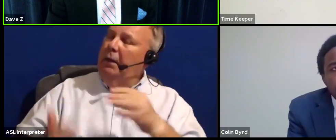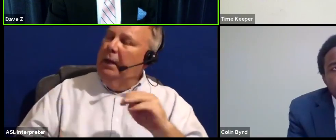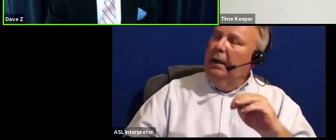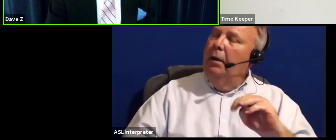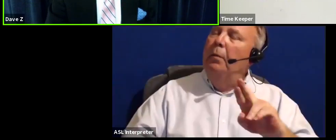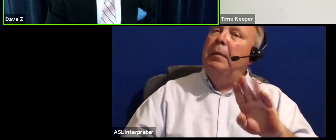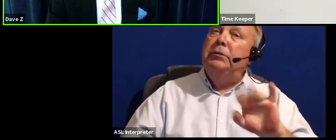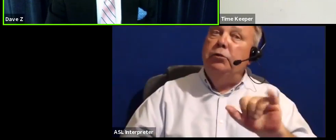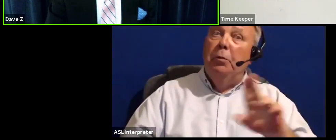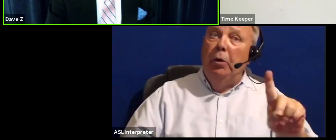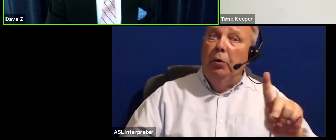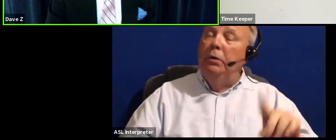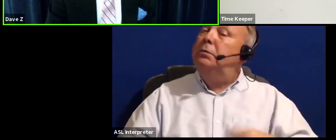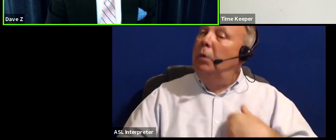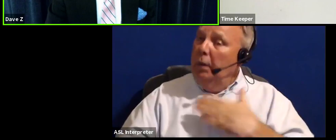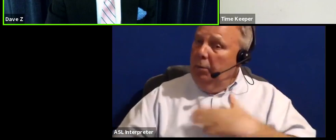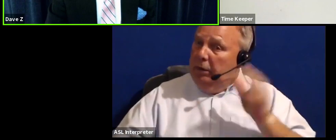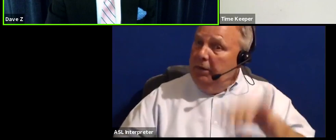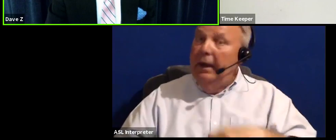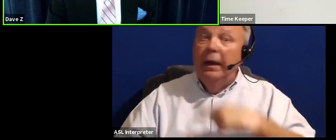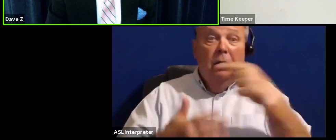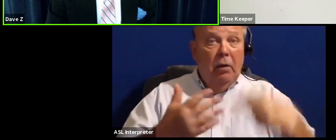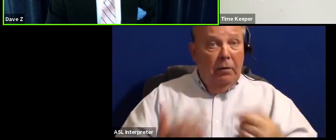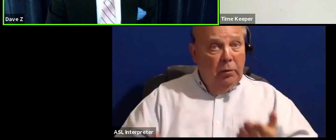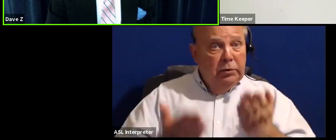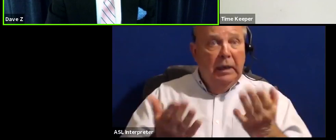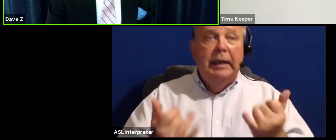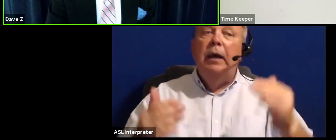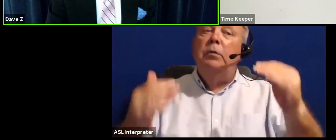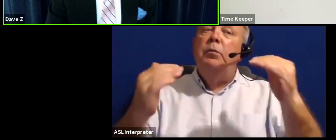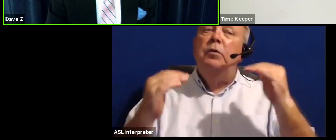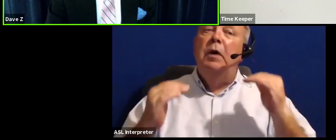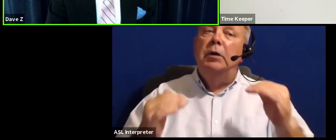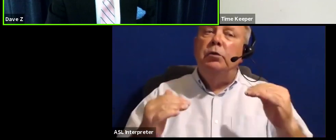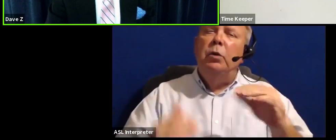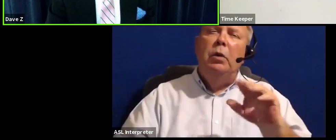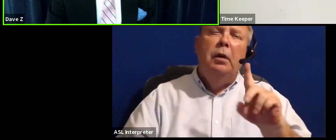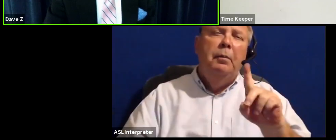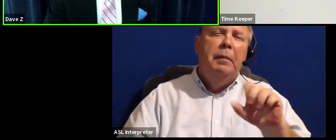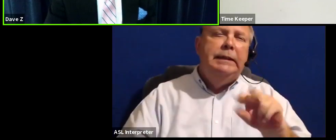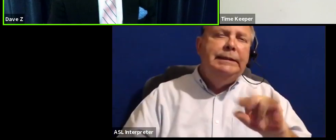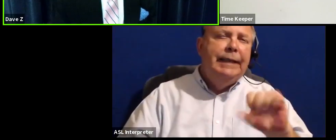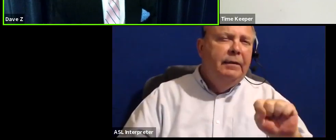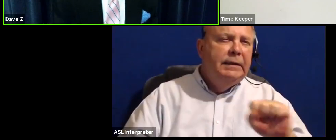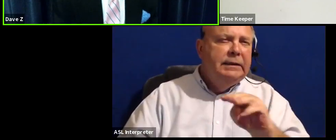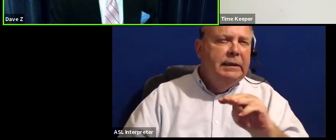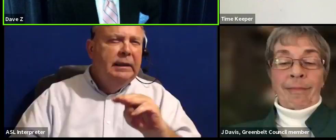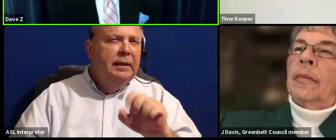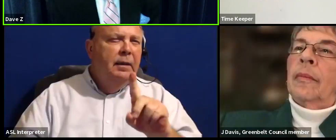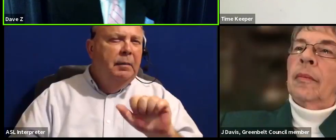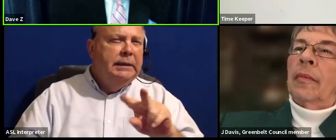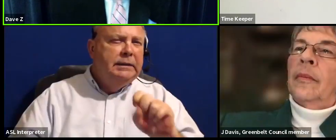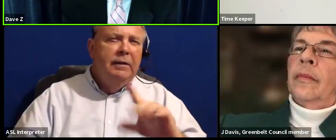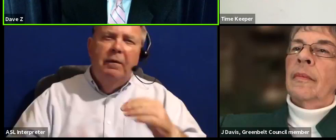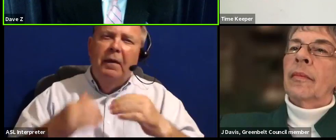appreciate that. All those suggestions. Let's move now to Ms. Davis. Ms. Davis, the housing accessibility question.